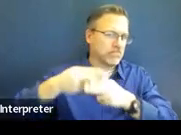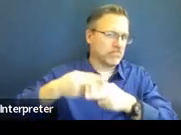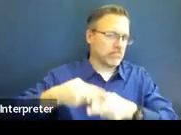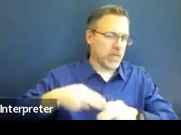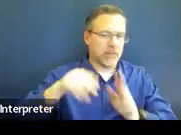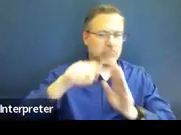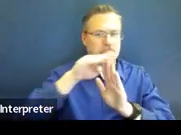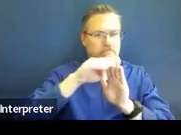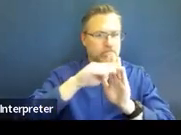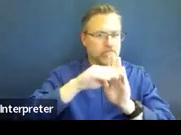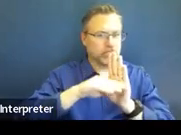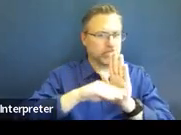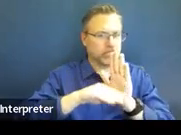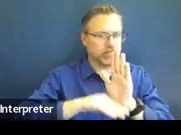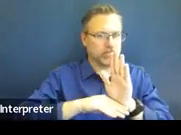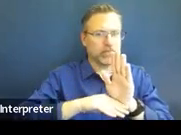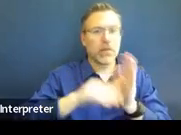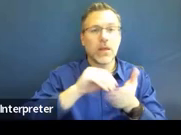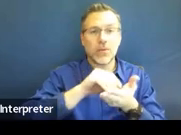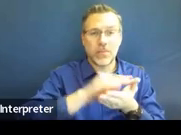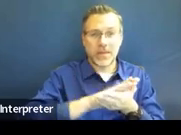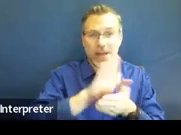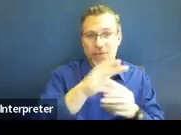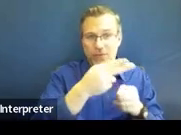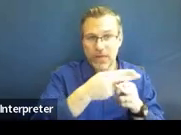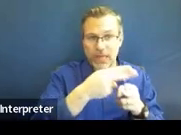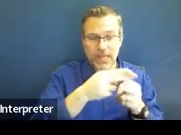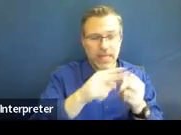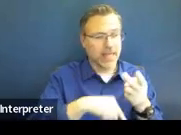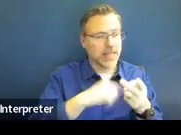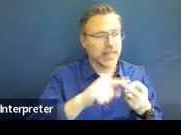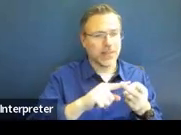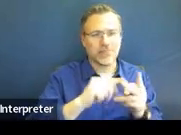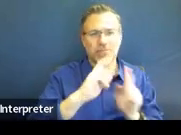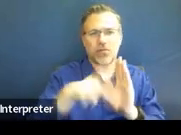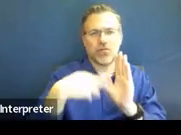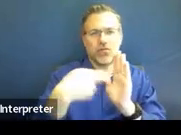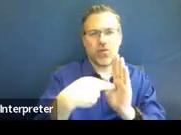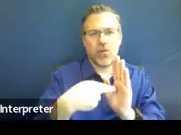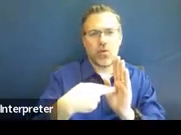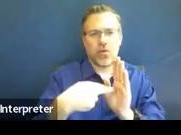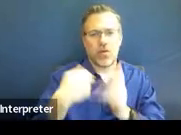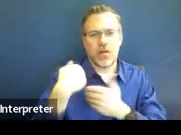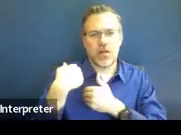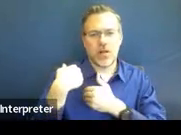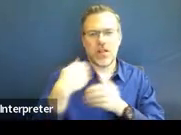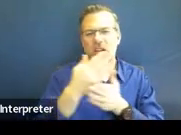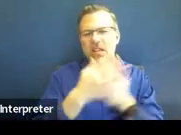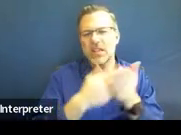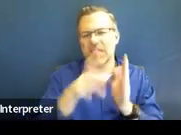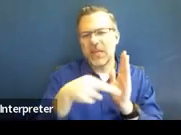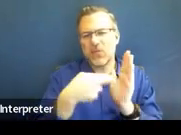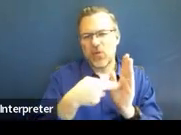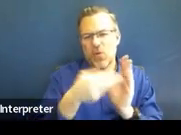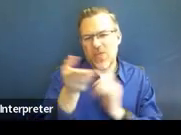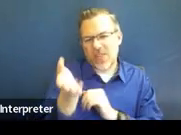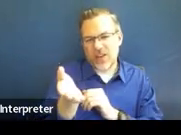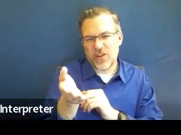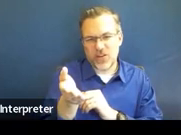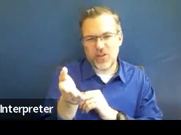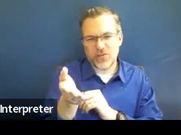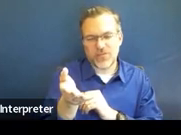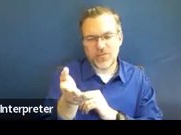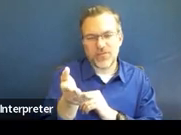sure that you fill out their name and their role. You can see here that some of the roles are there next to